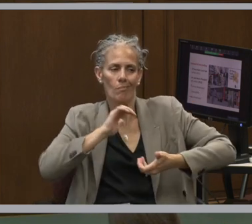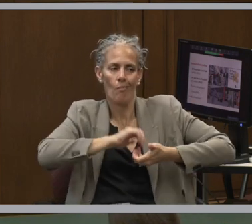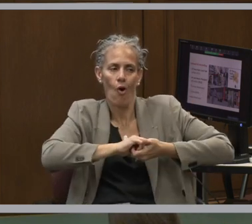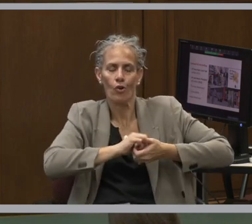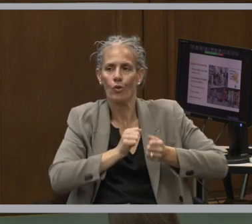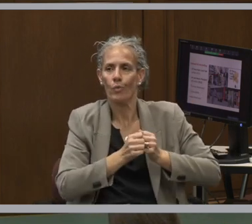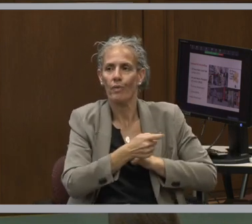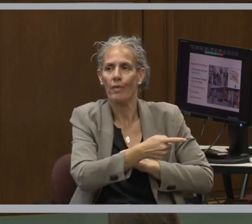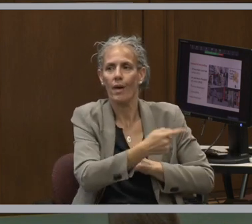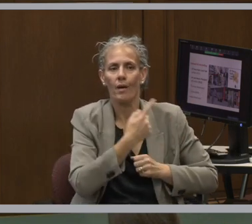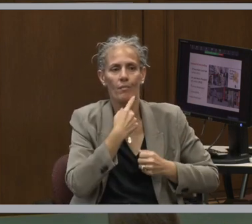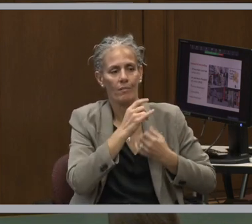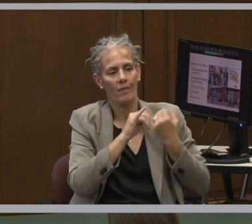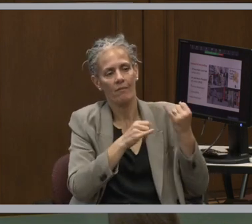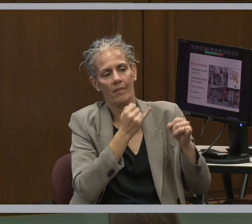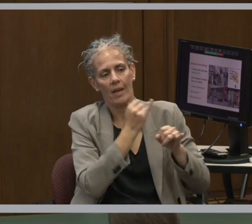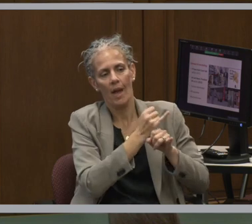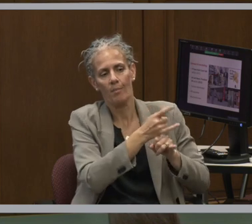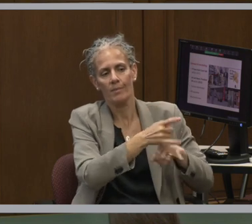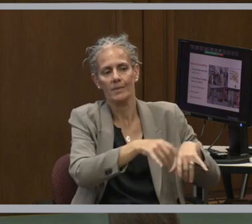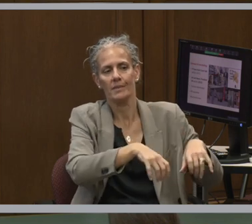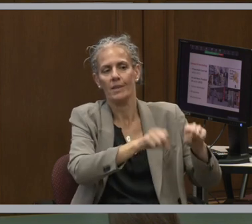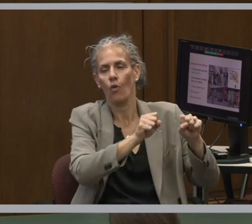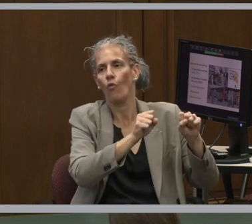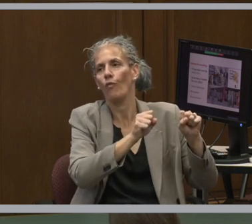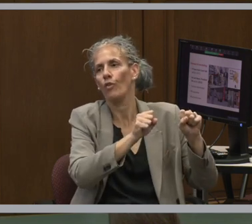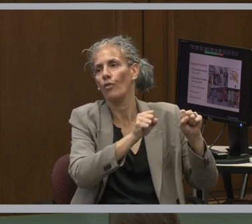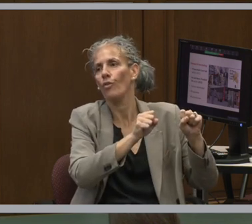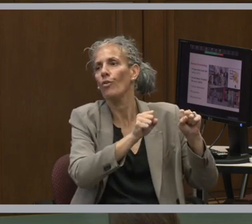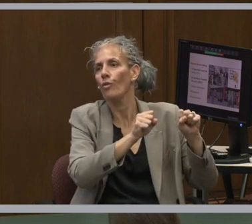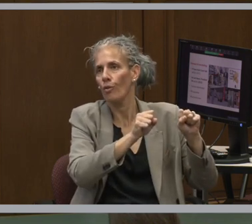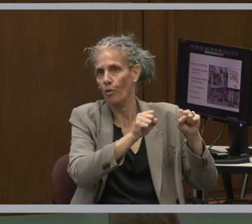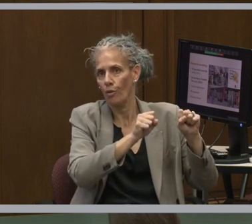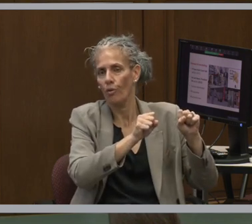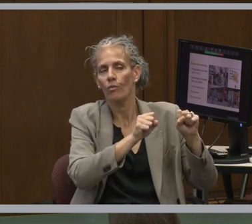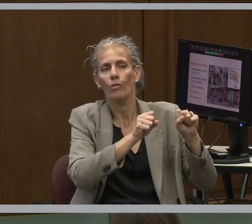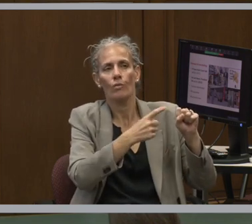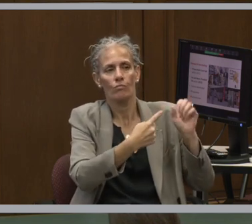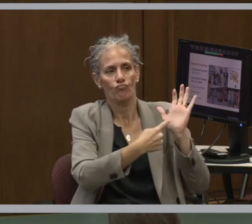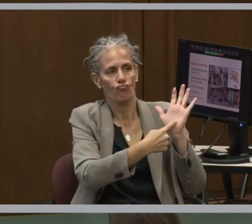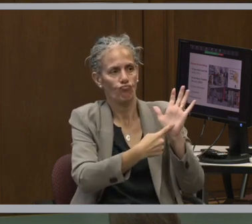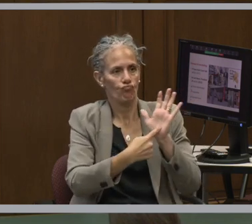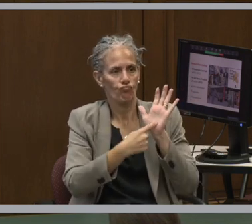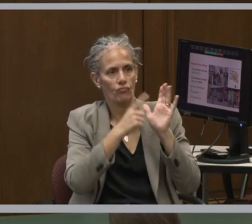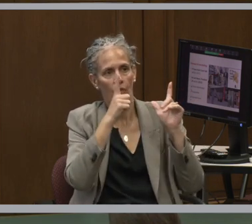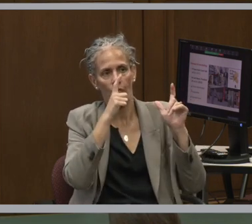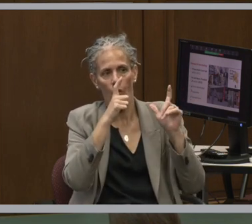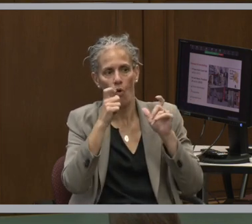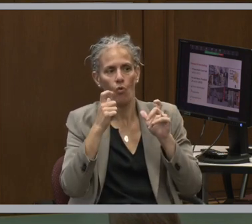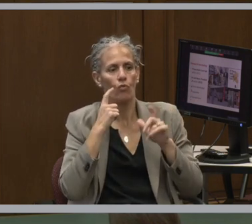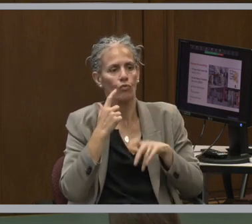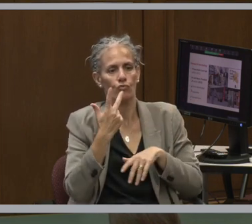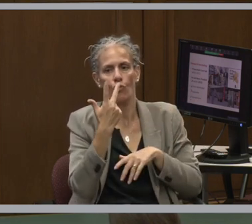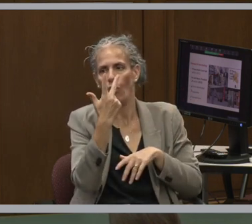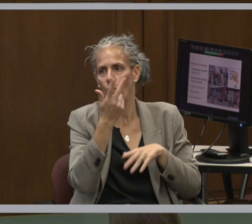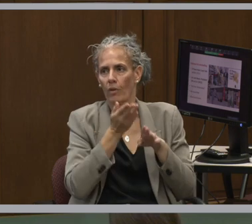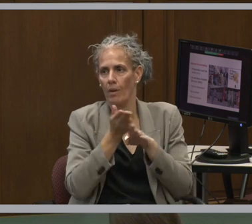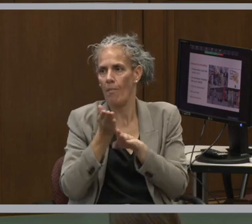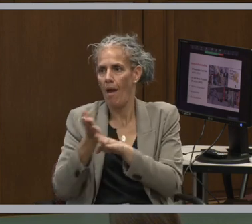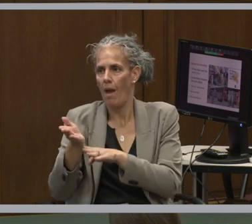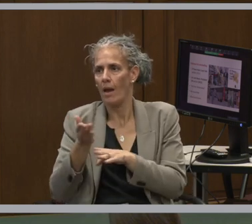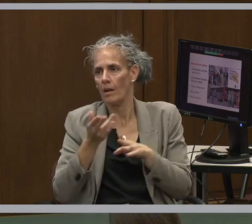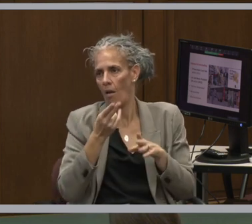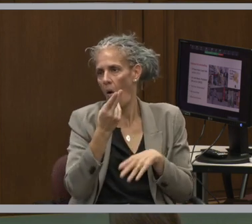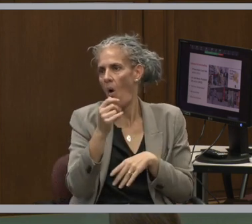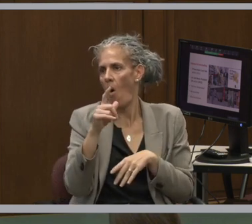essentially have a campus takeover. We featured photos for the three main halls on the Grand Foyer level